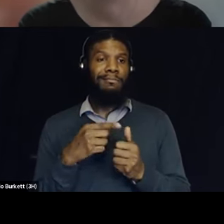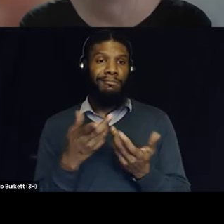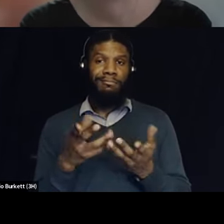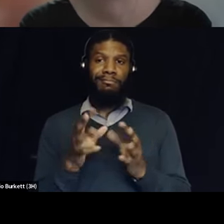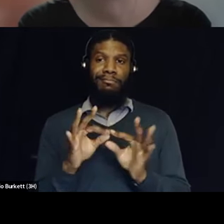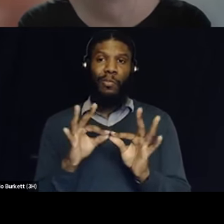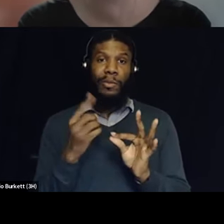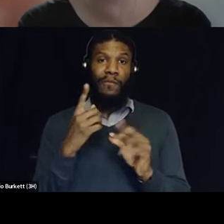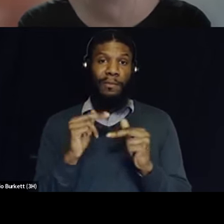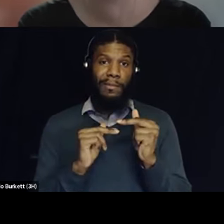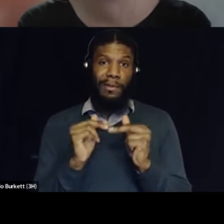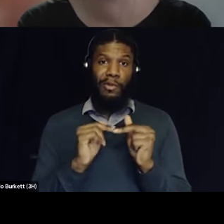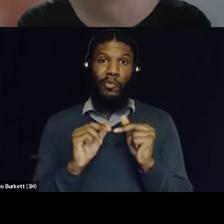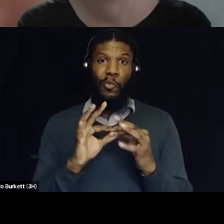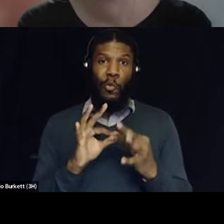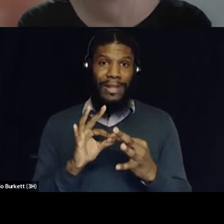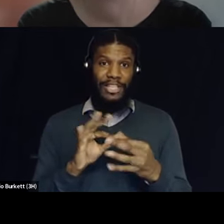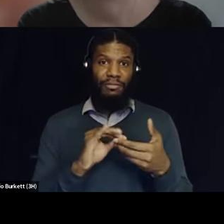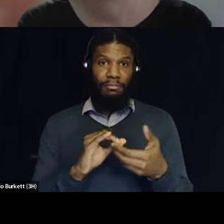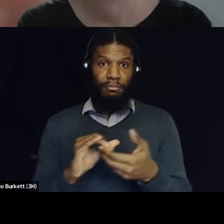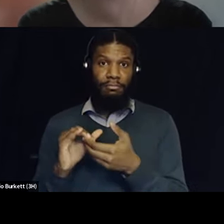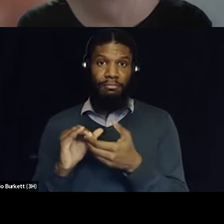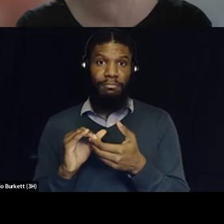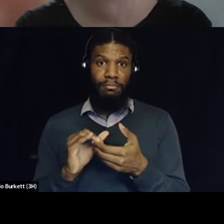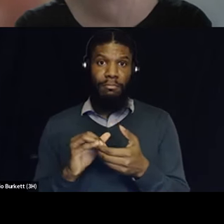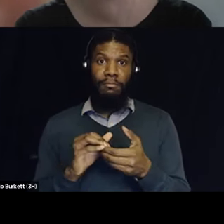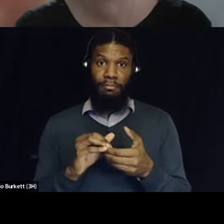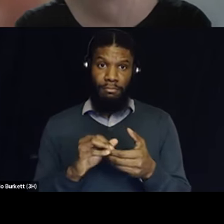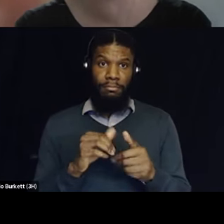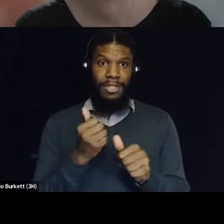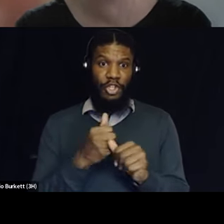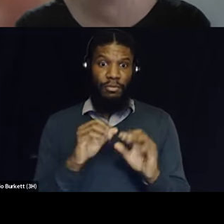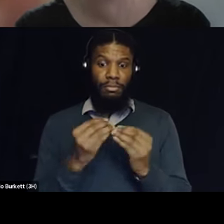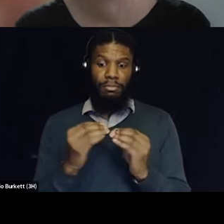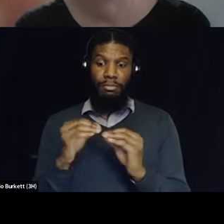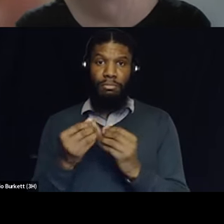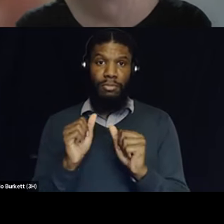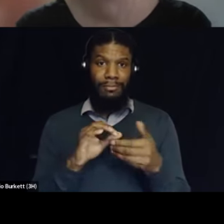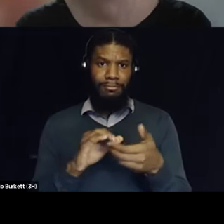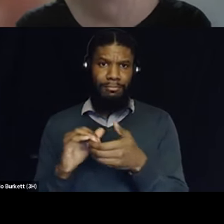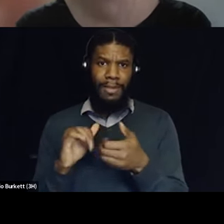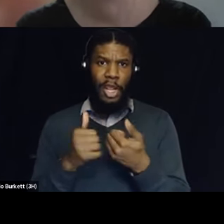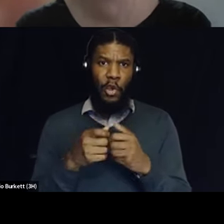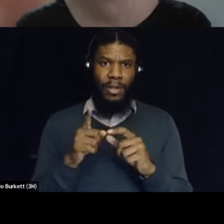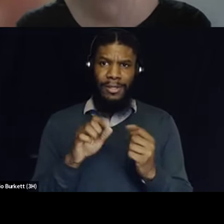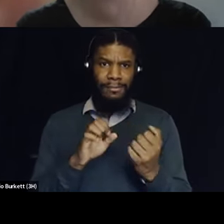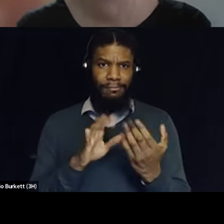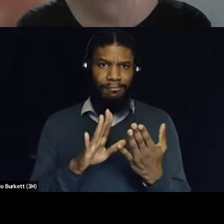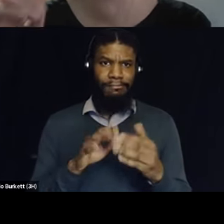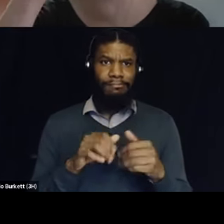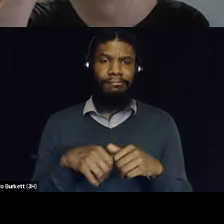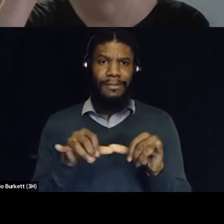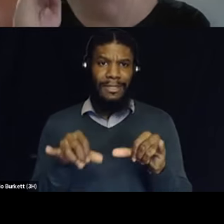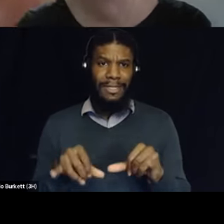coalitions um that that can strategize on how to tackle these systemic issues in a comprehensive